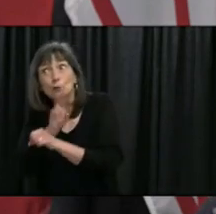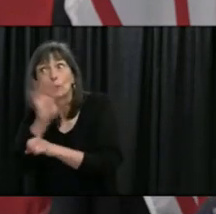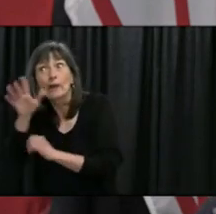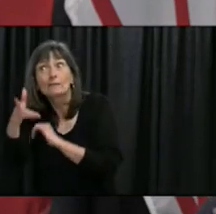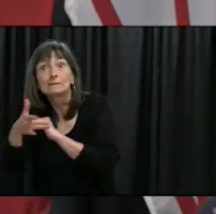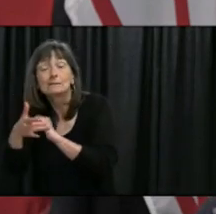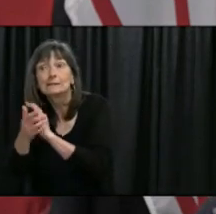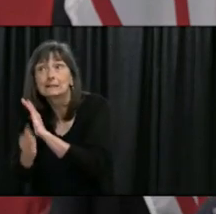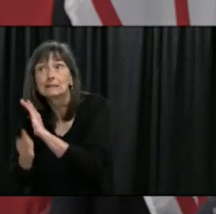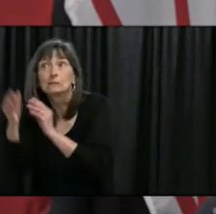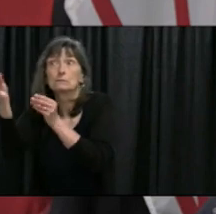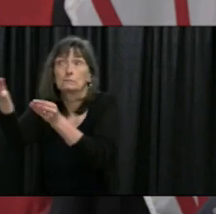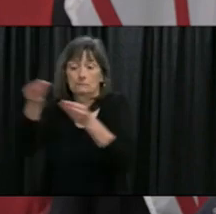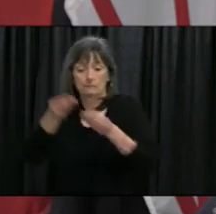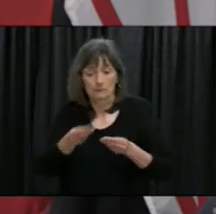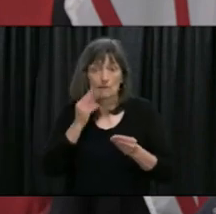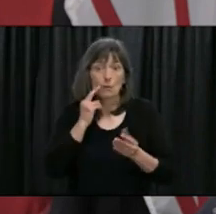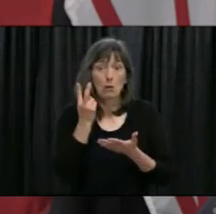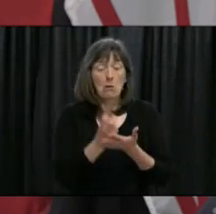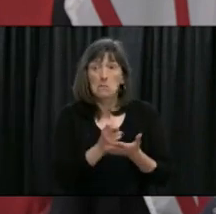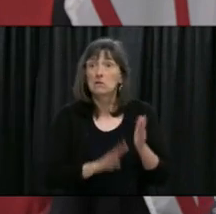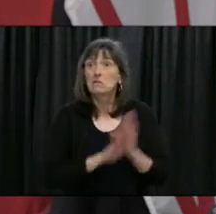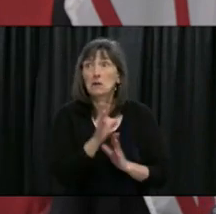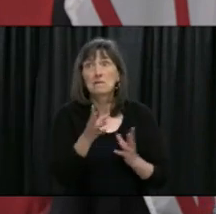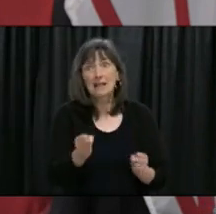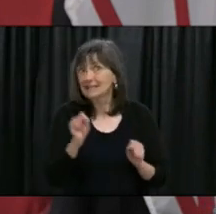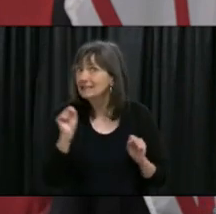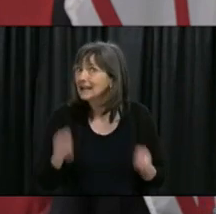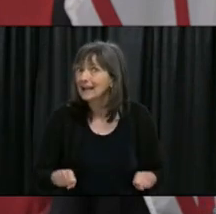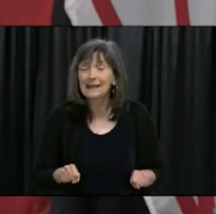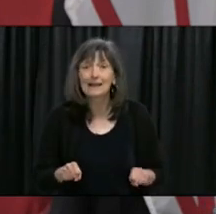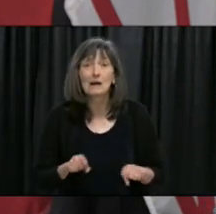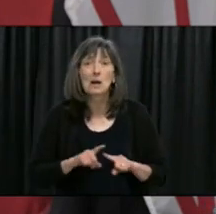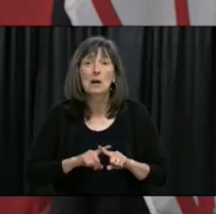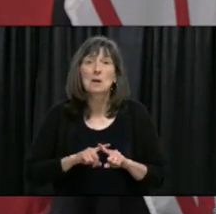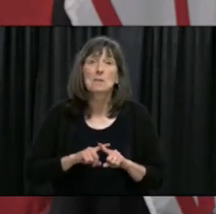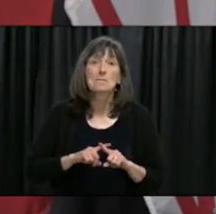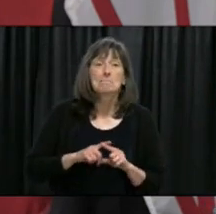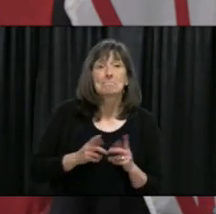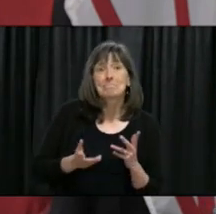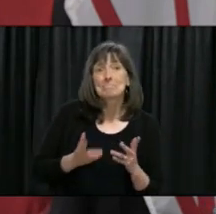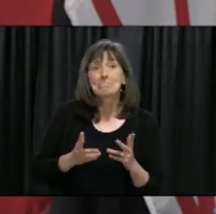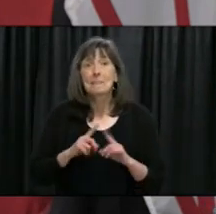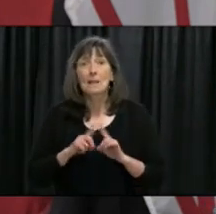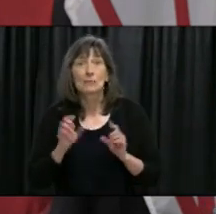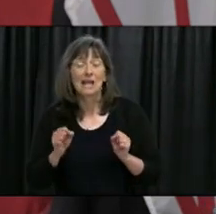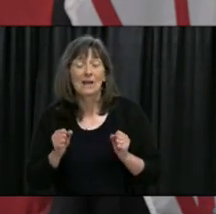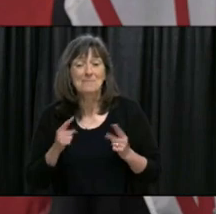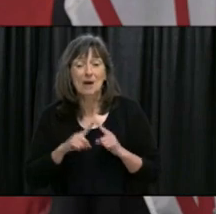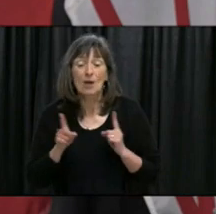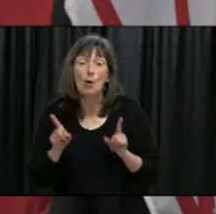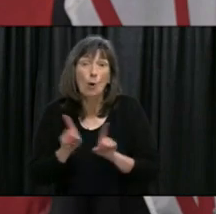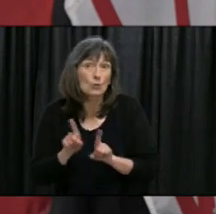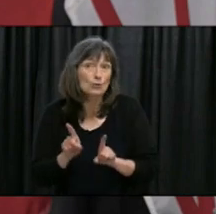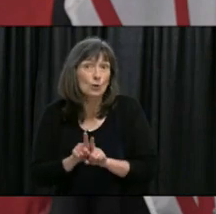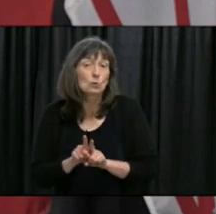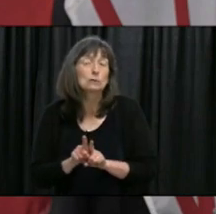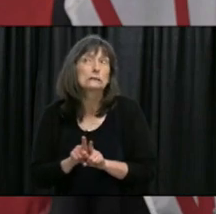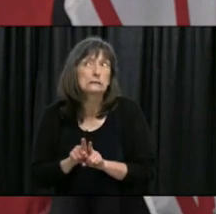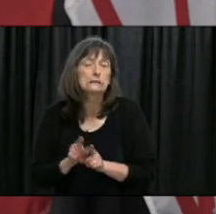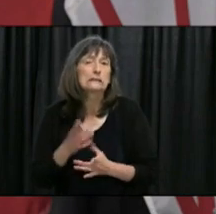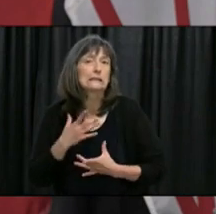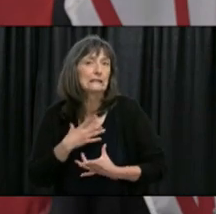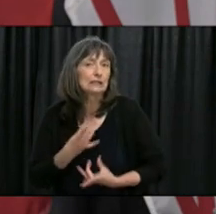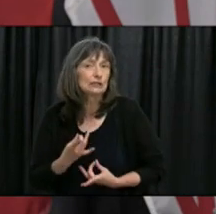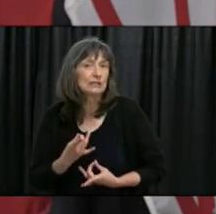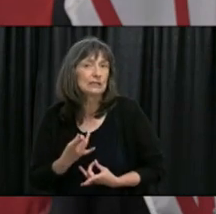having that program available so that we can actually quick to and get there quickly but also what was interesting is to